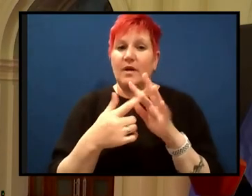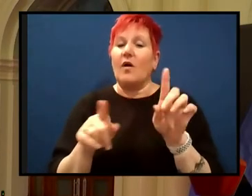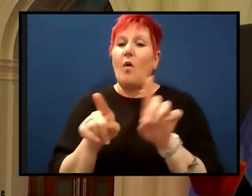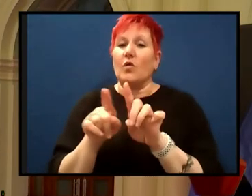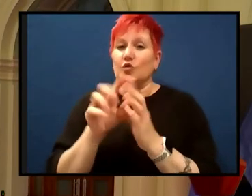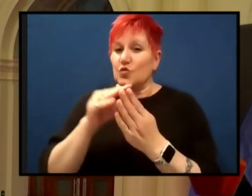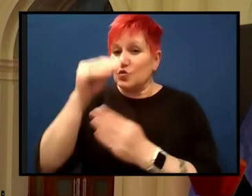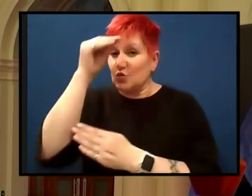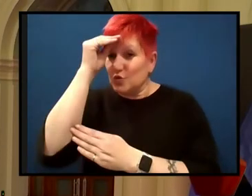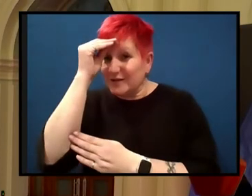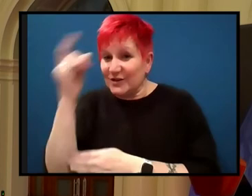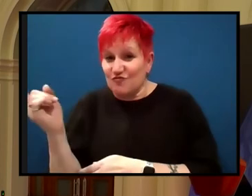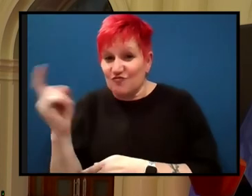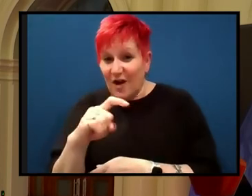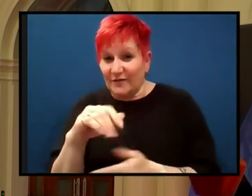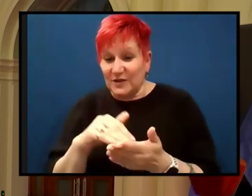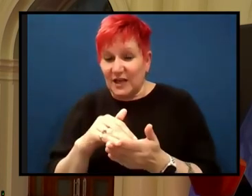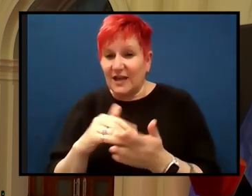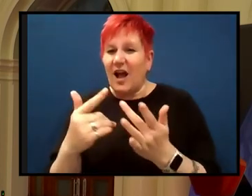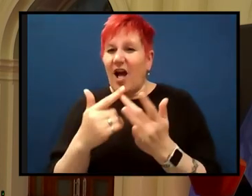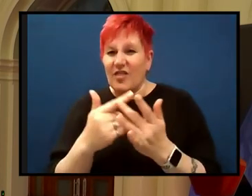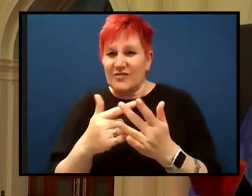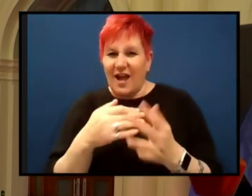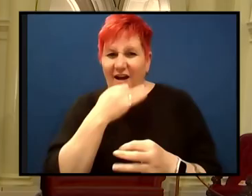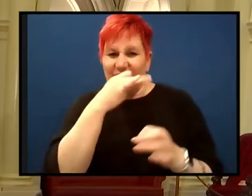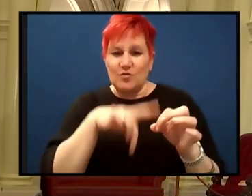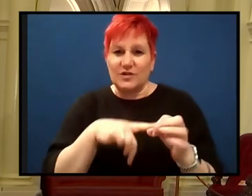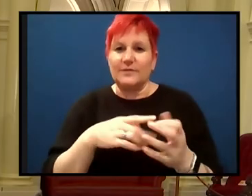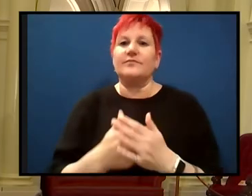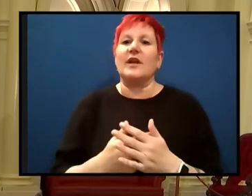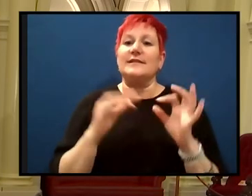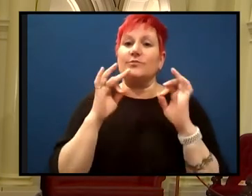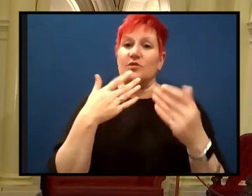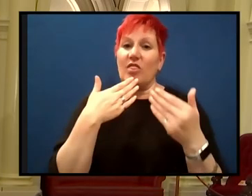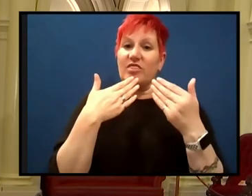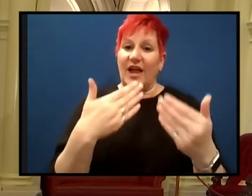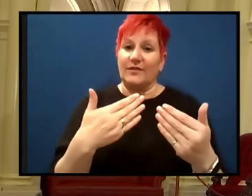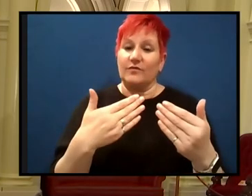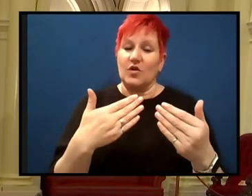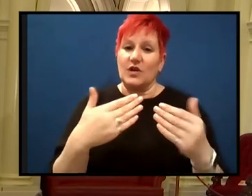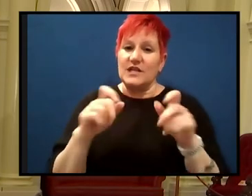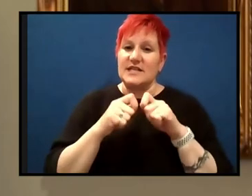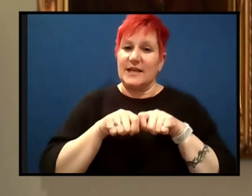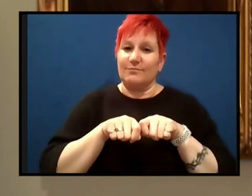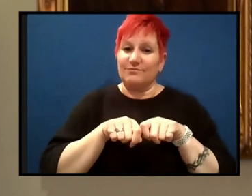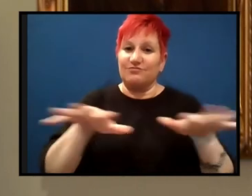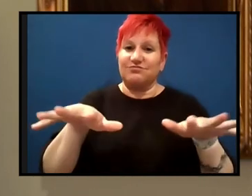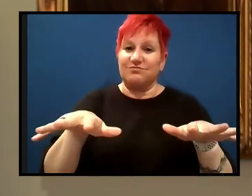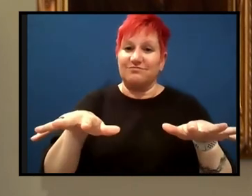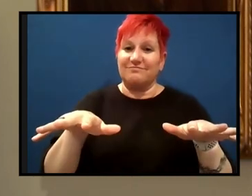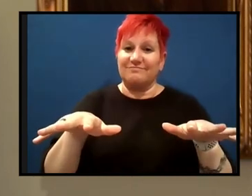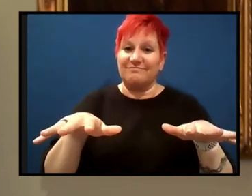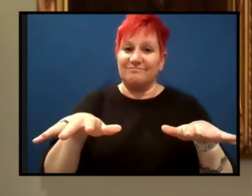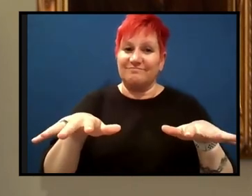in and asked such fantastic questions. Uh, a special thanks also to our broadcast team here at the parliament and